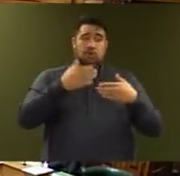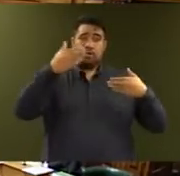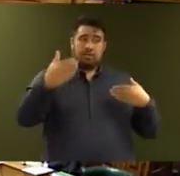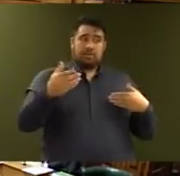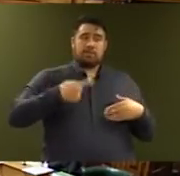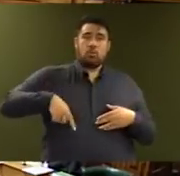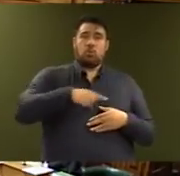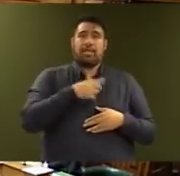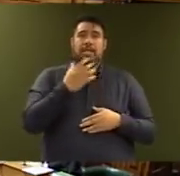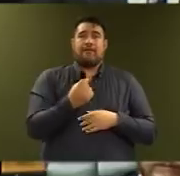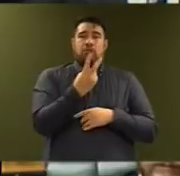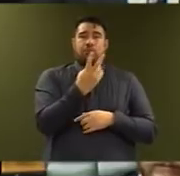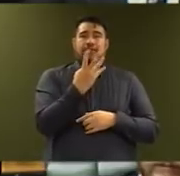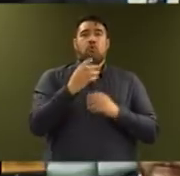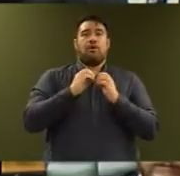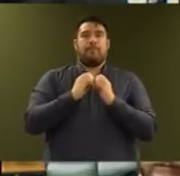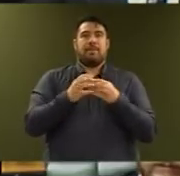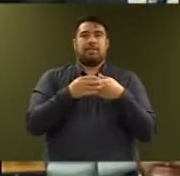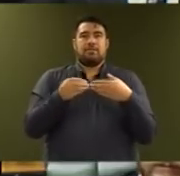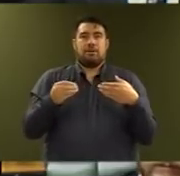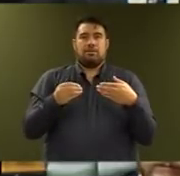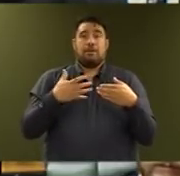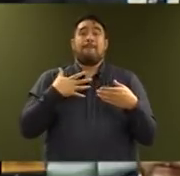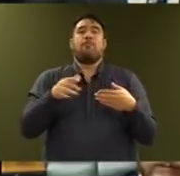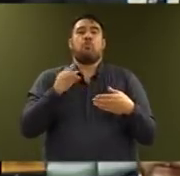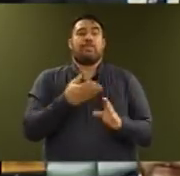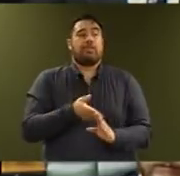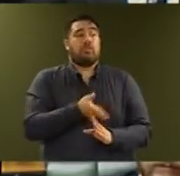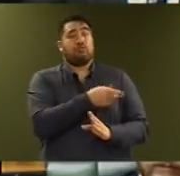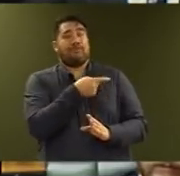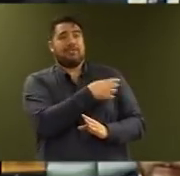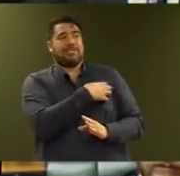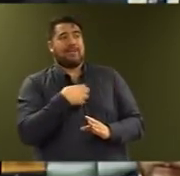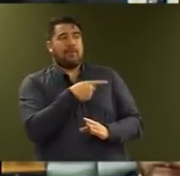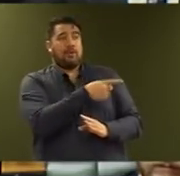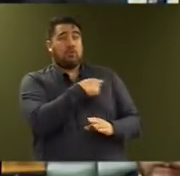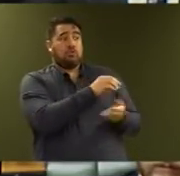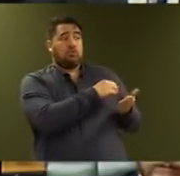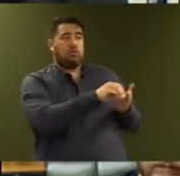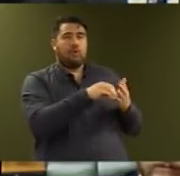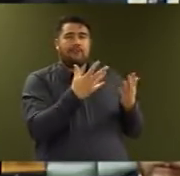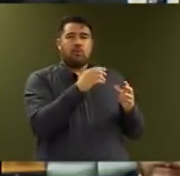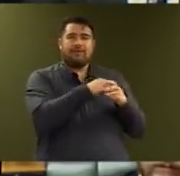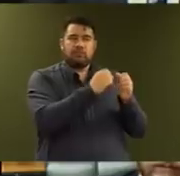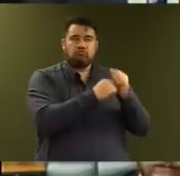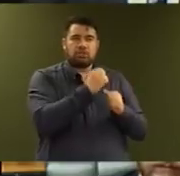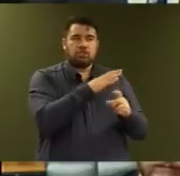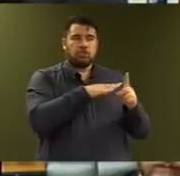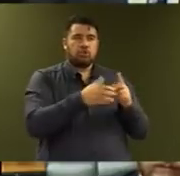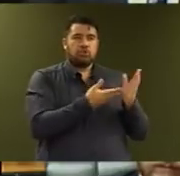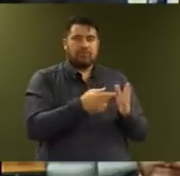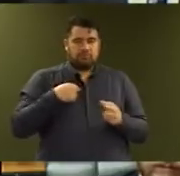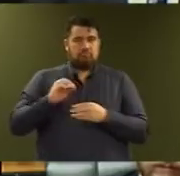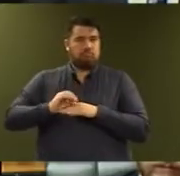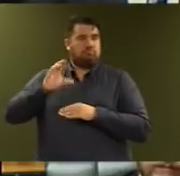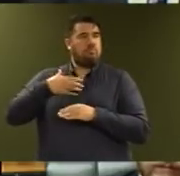$24 billion more than the previous government had planned to invest in infrastructure and social services so